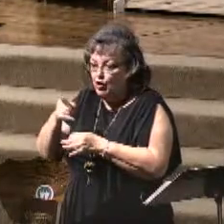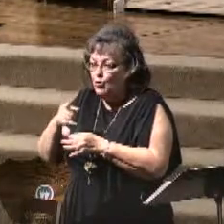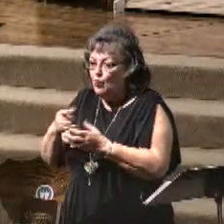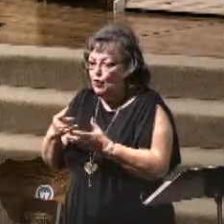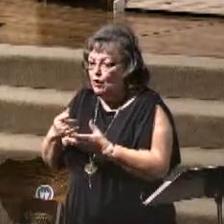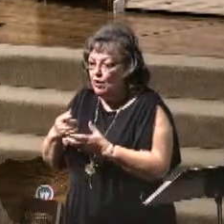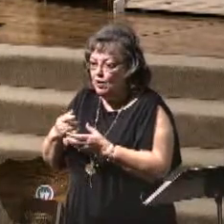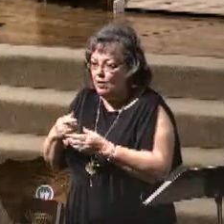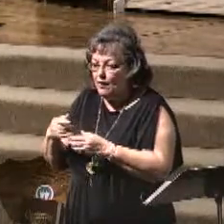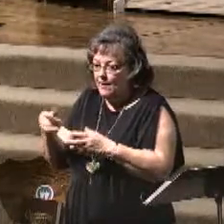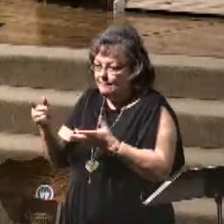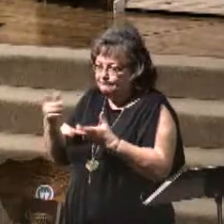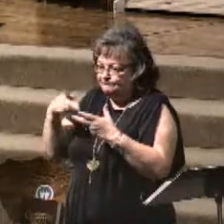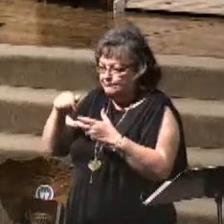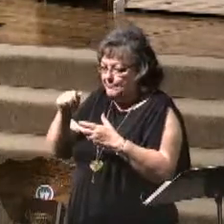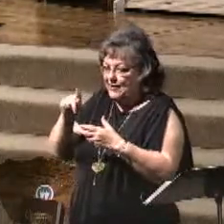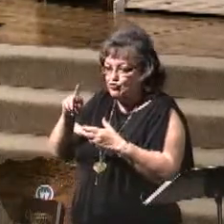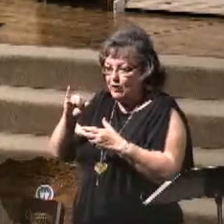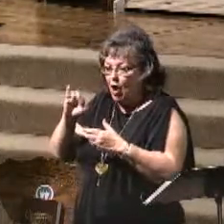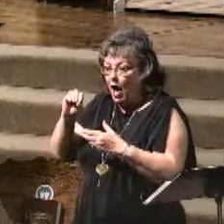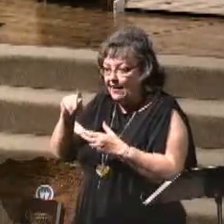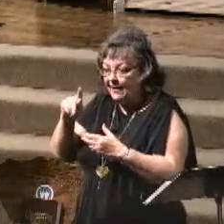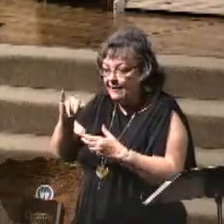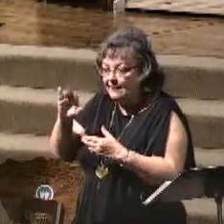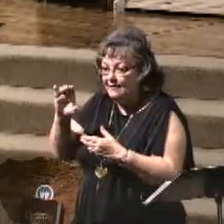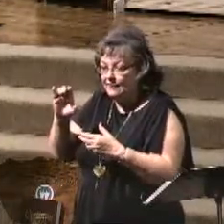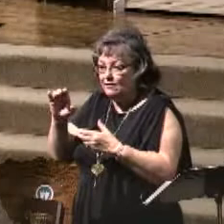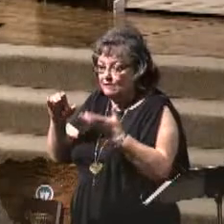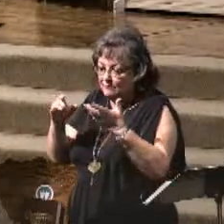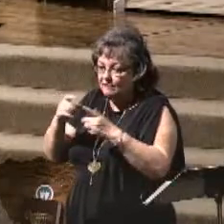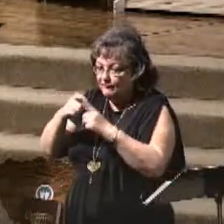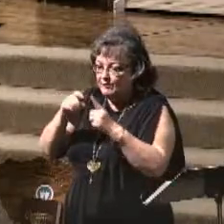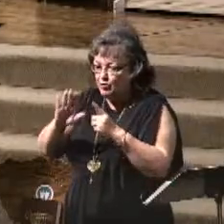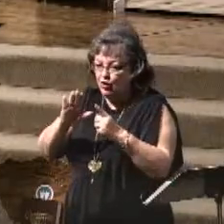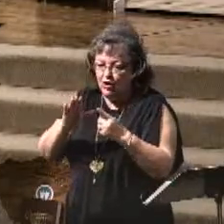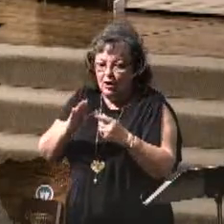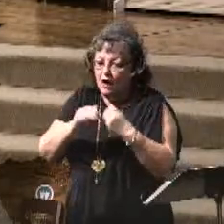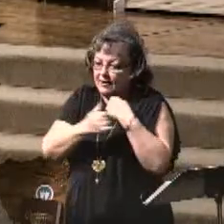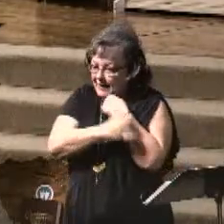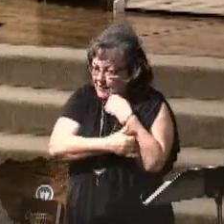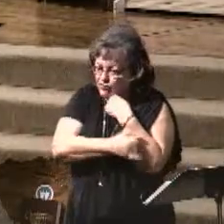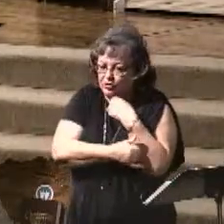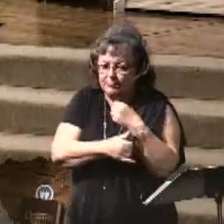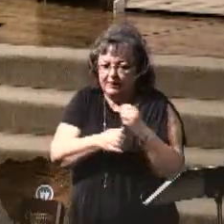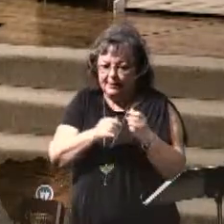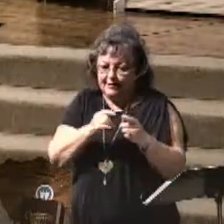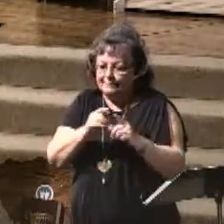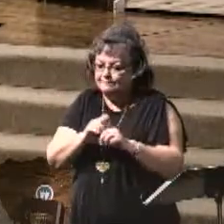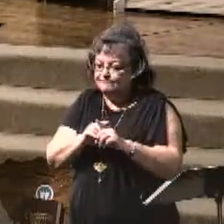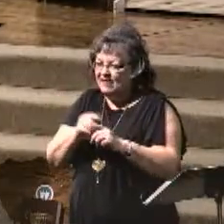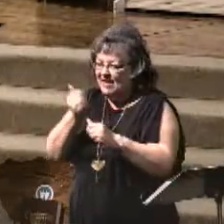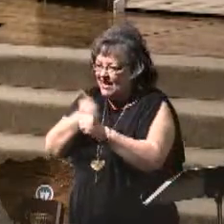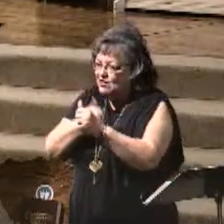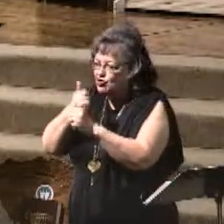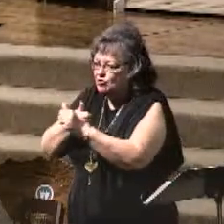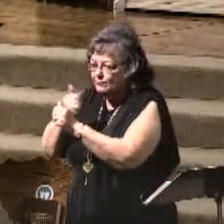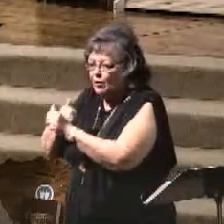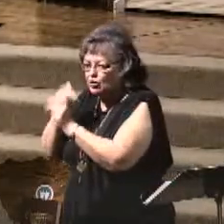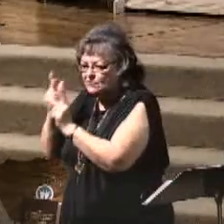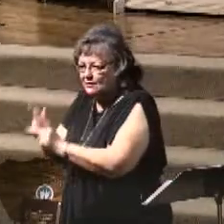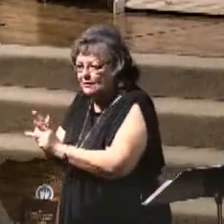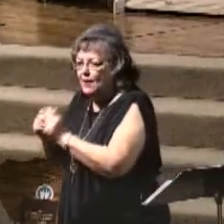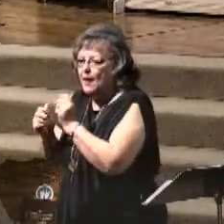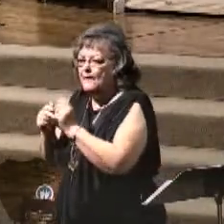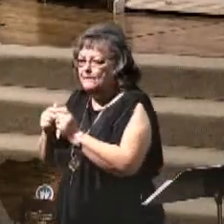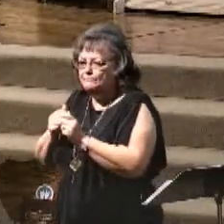if someone's from Spain, they ought be patriotic about Spain. If someone's from Sweden, they ought be patriotic about Sweden. You know what I'm saying? It's